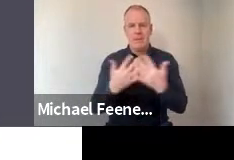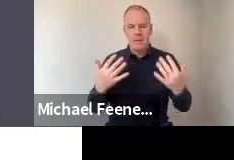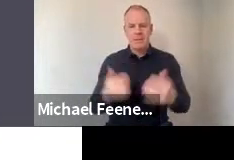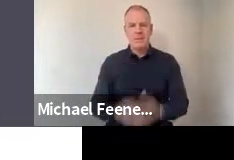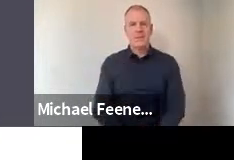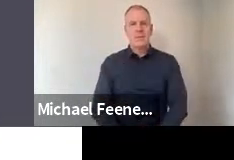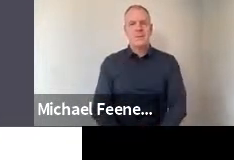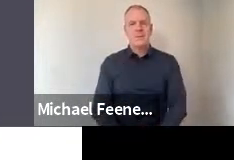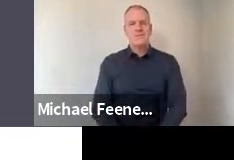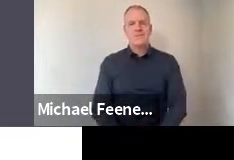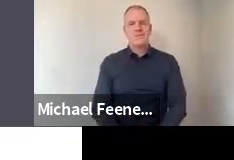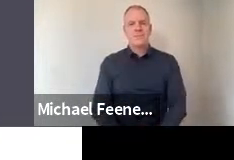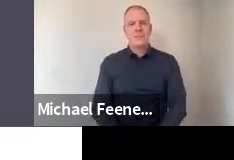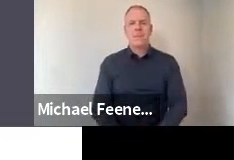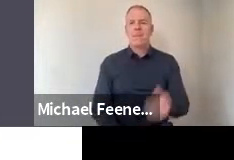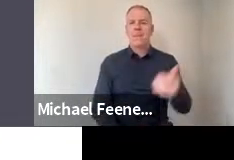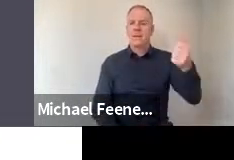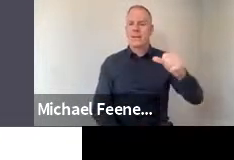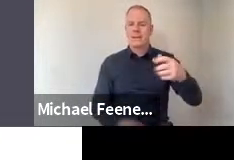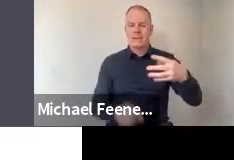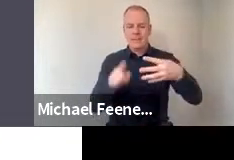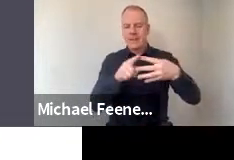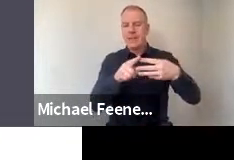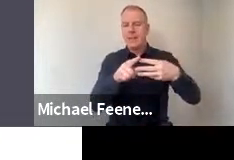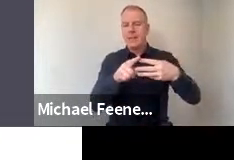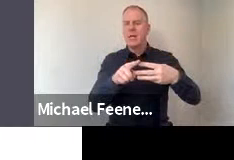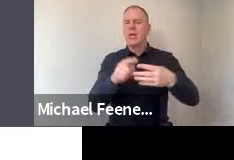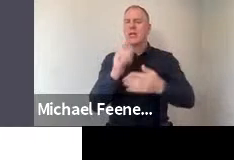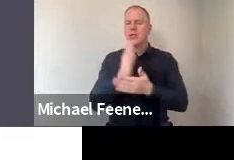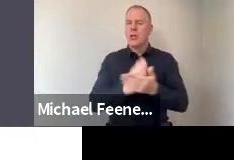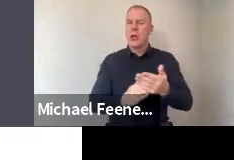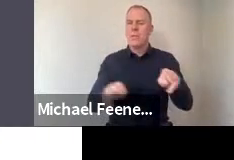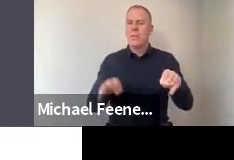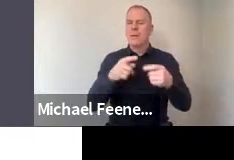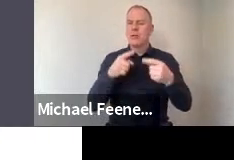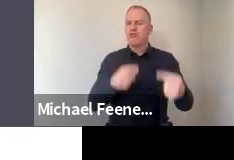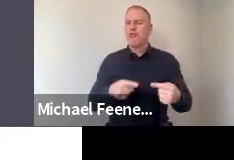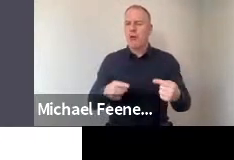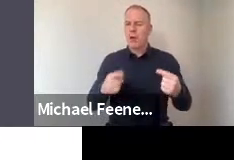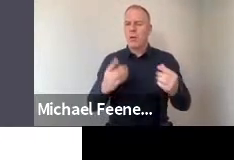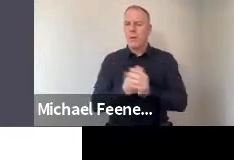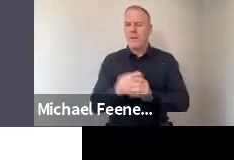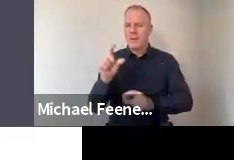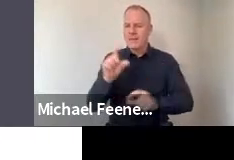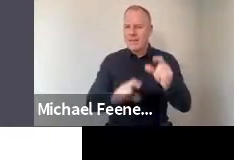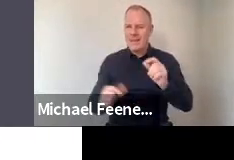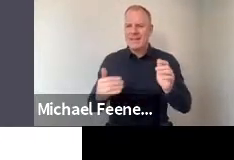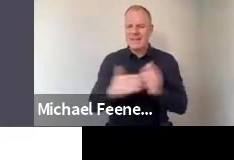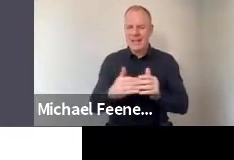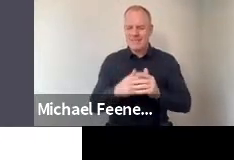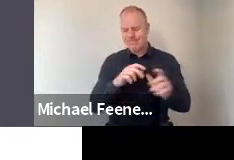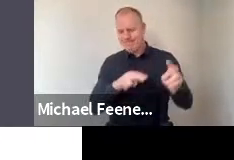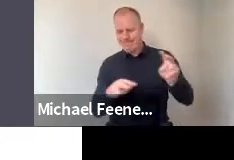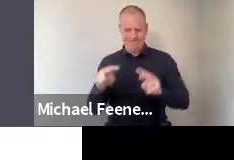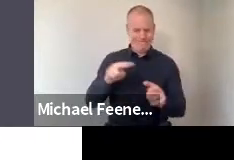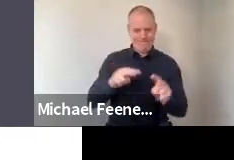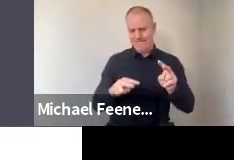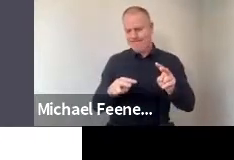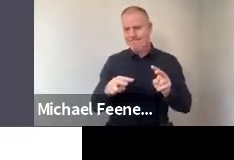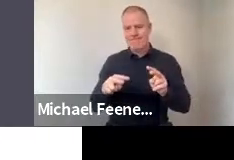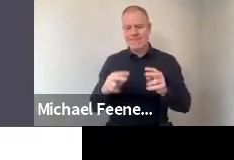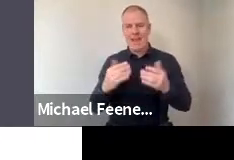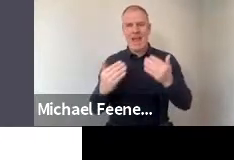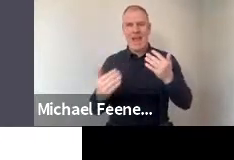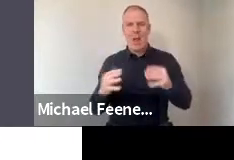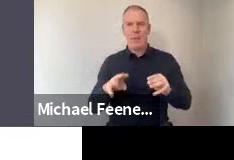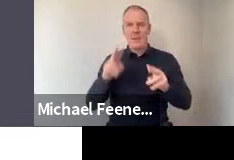Some people will always struggle with science. This is again, getting back to the notion of how do people see